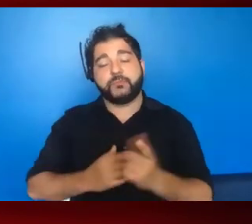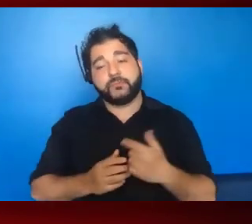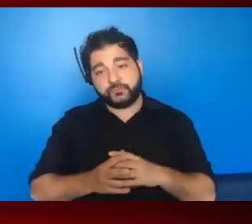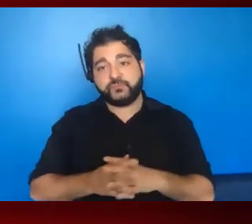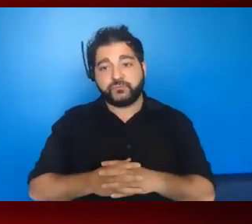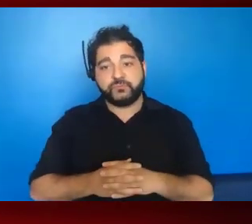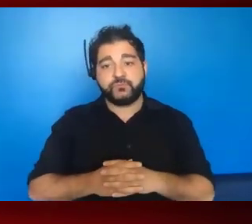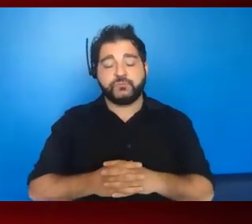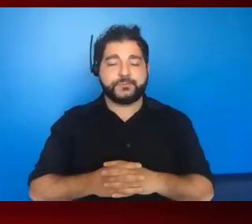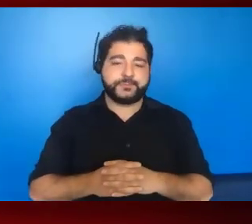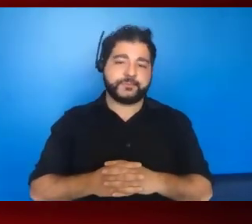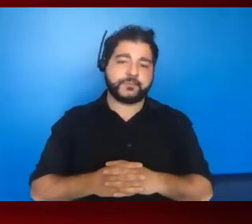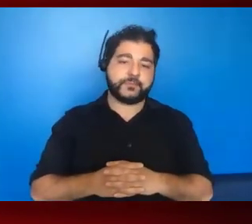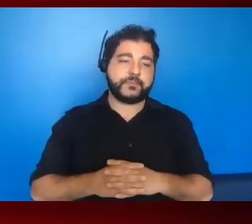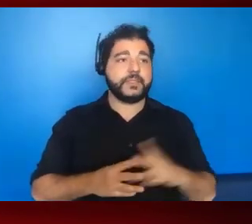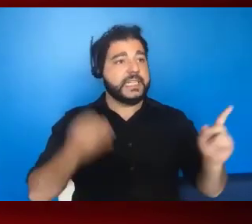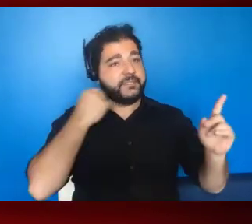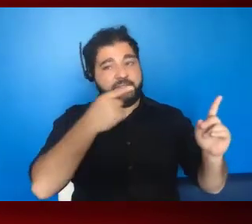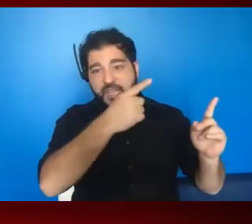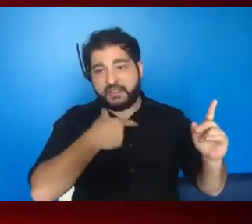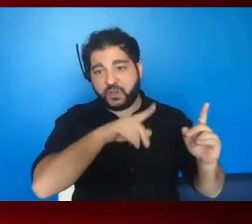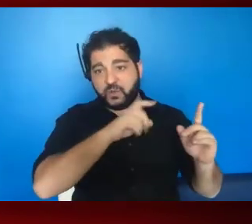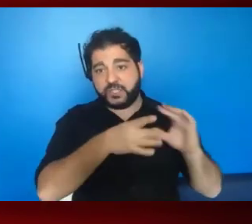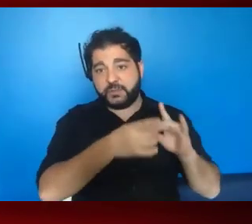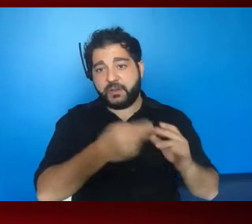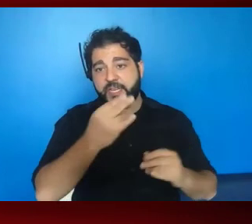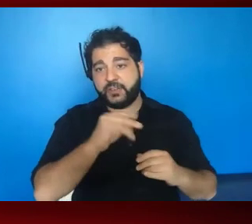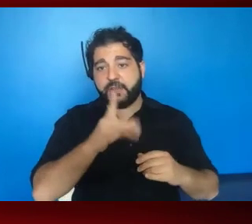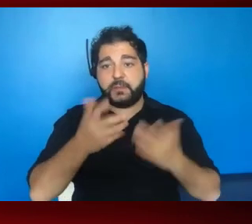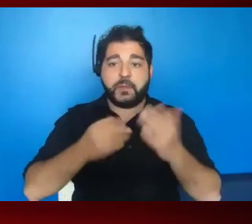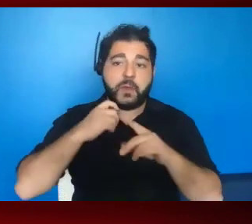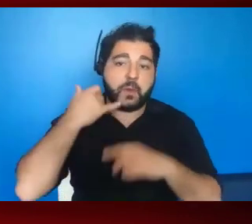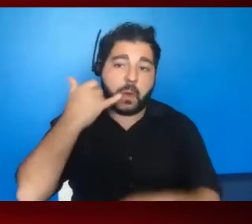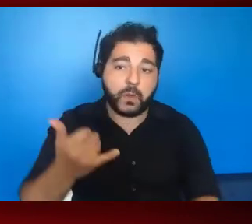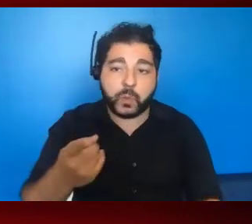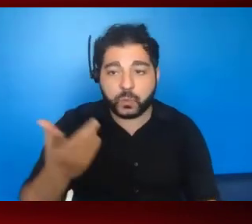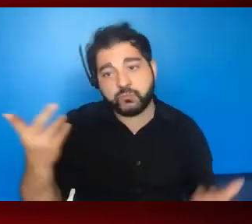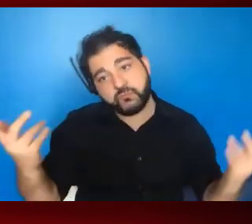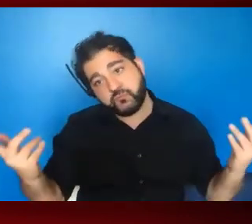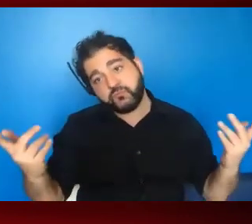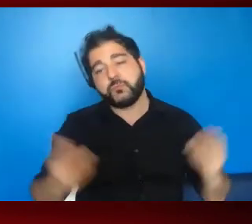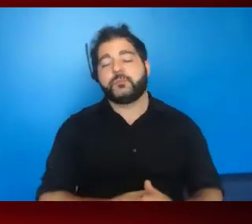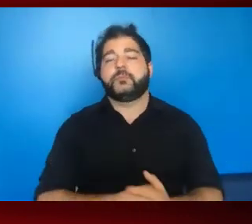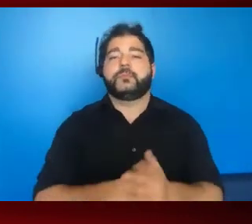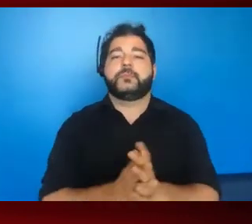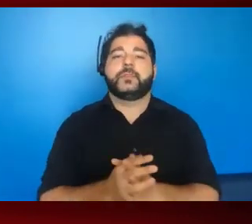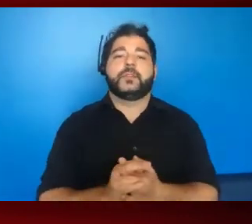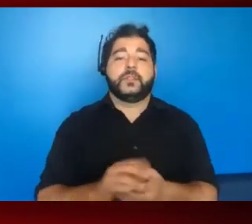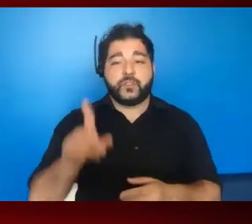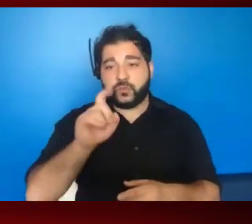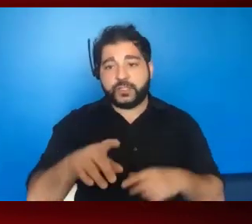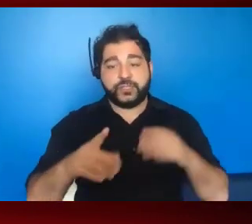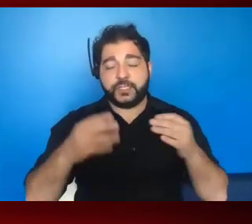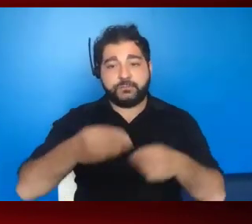Somebody when they're, when they've got a question about HIV, they might call you. So, so look for that. So the questions are coming in